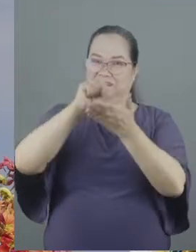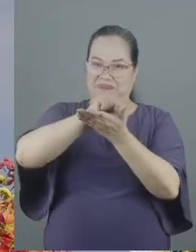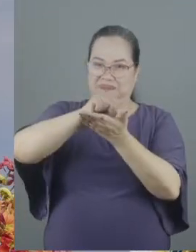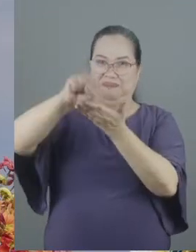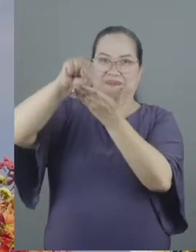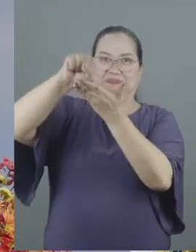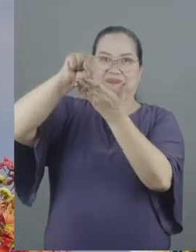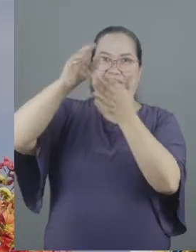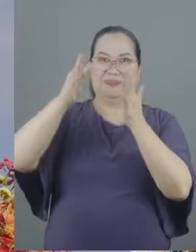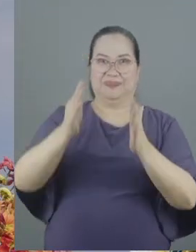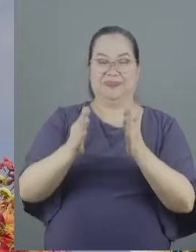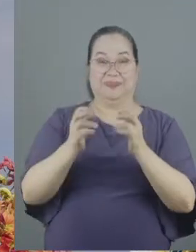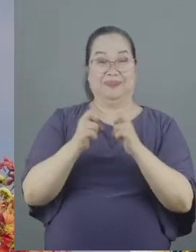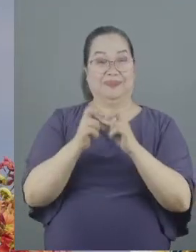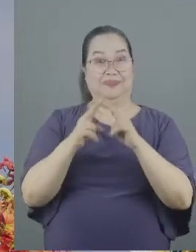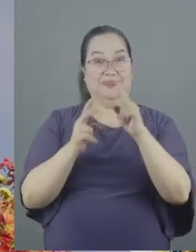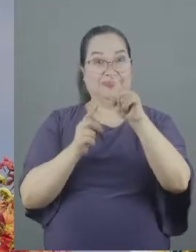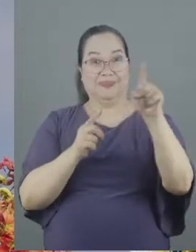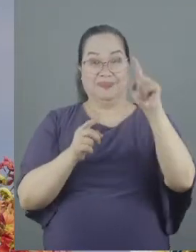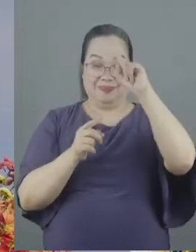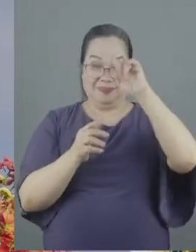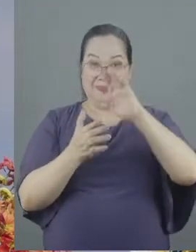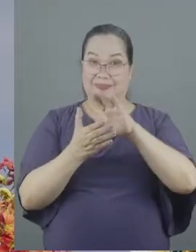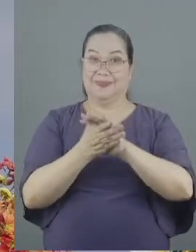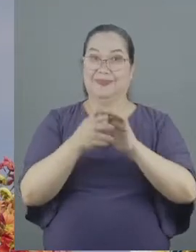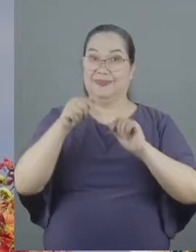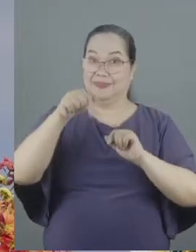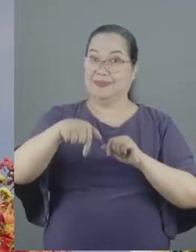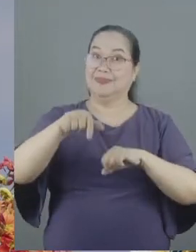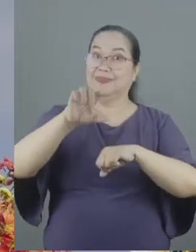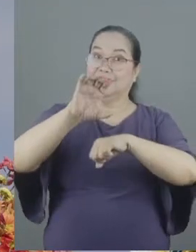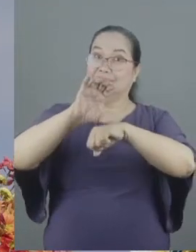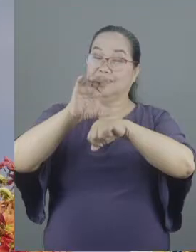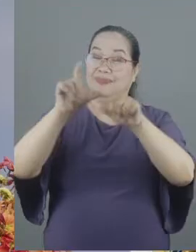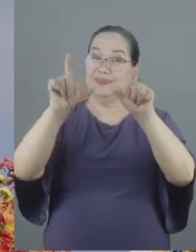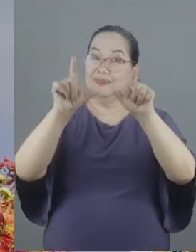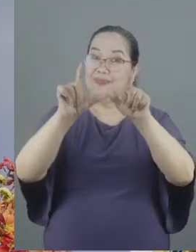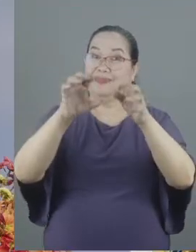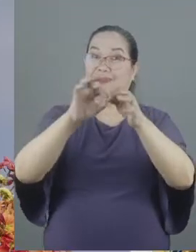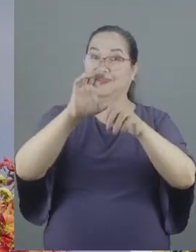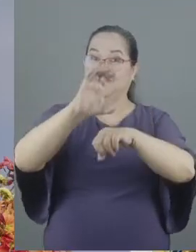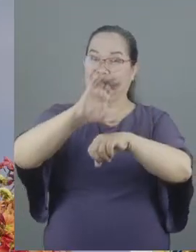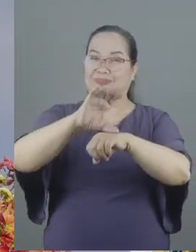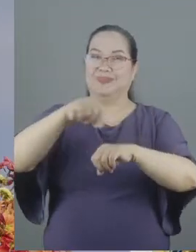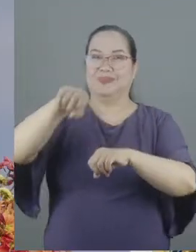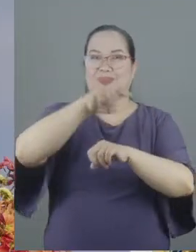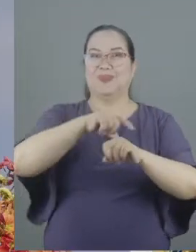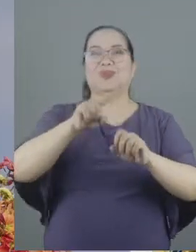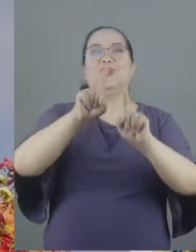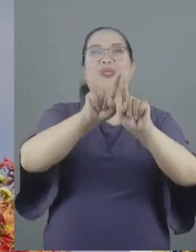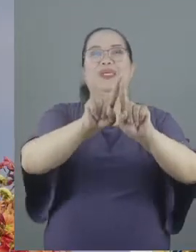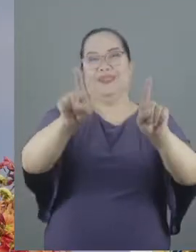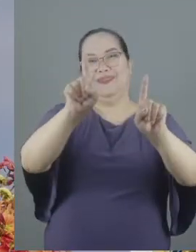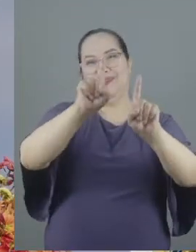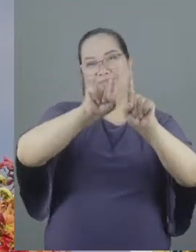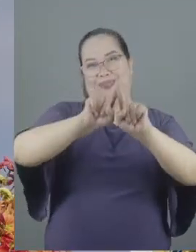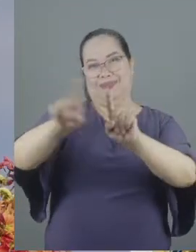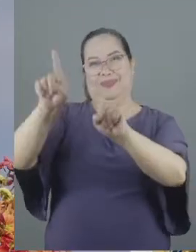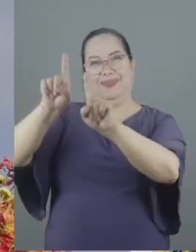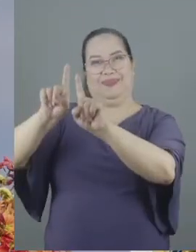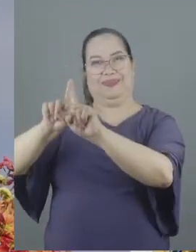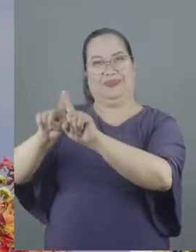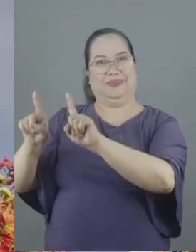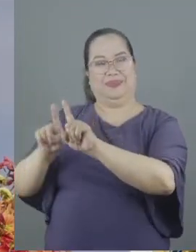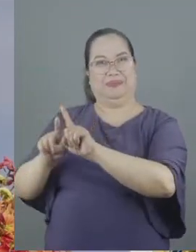here is even among believers in a local church, we are all different. We're not